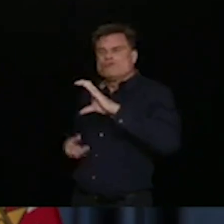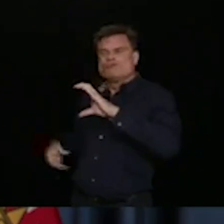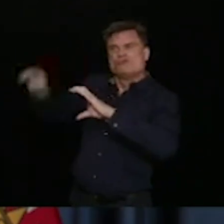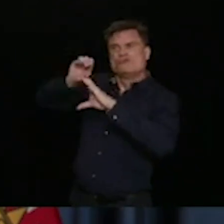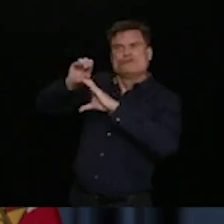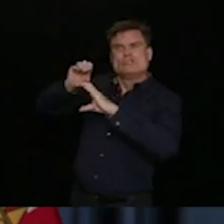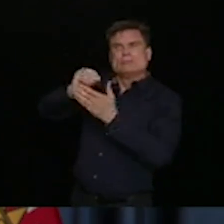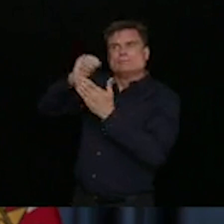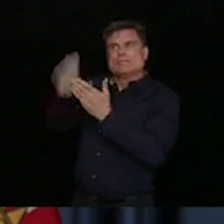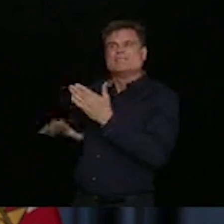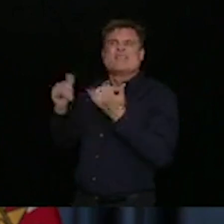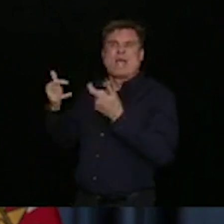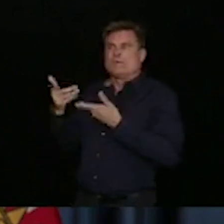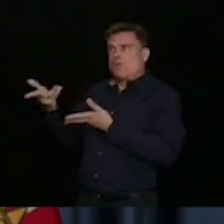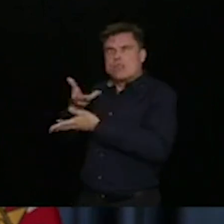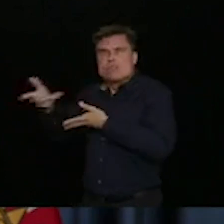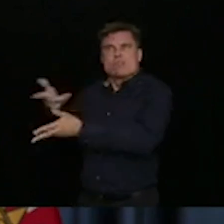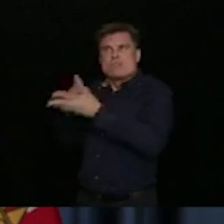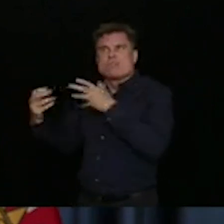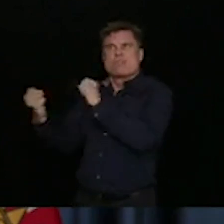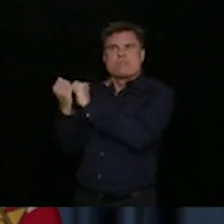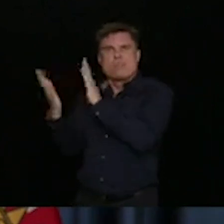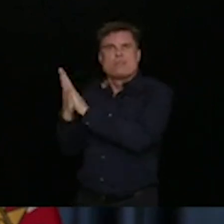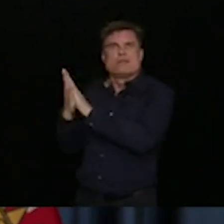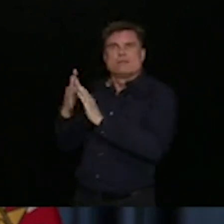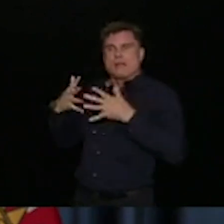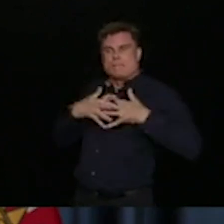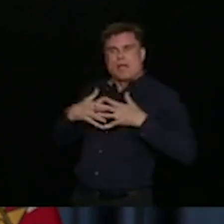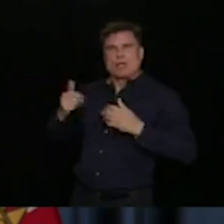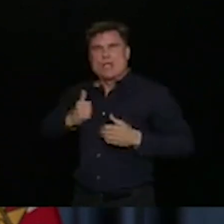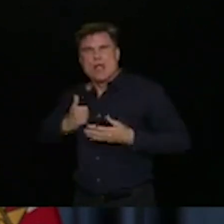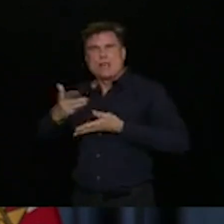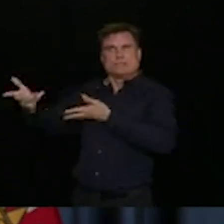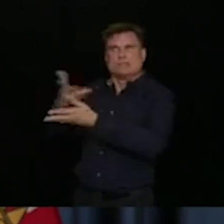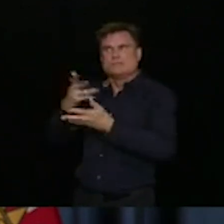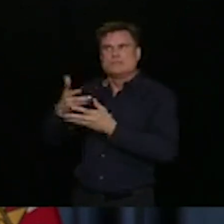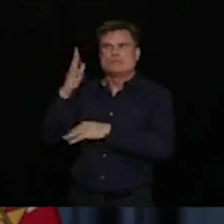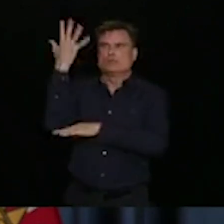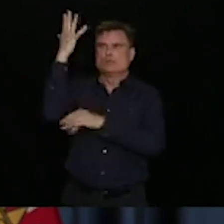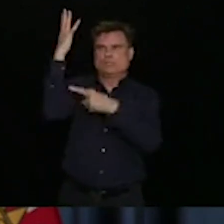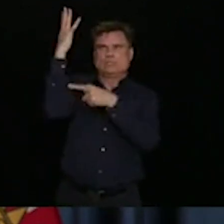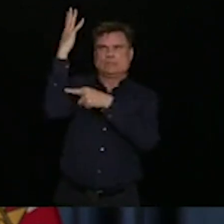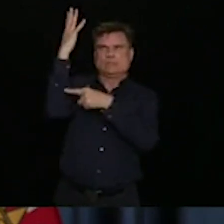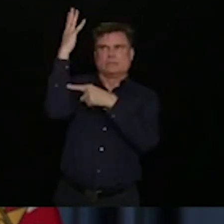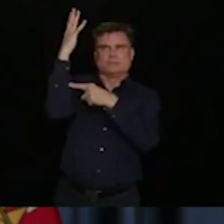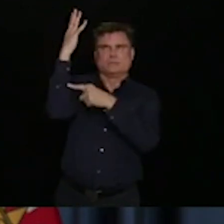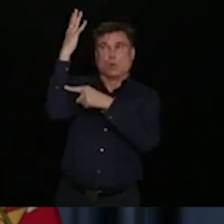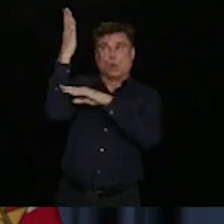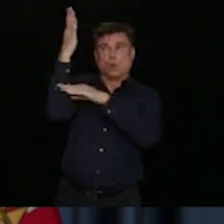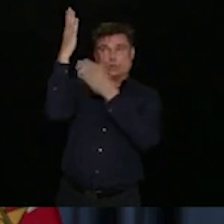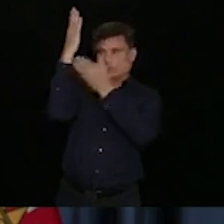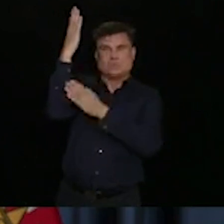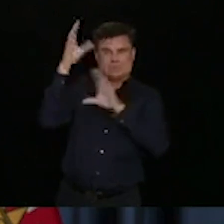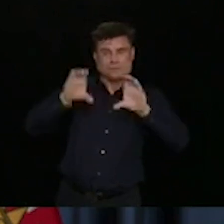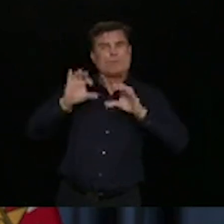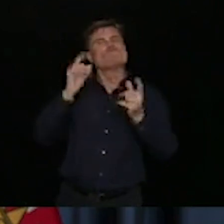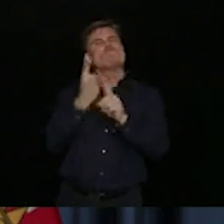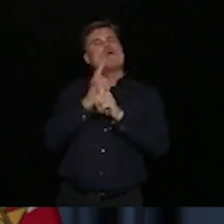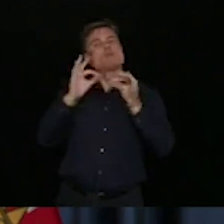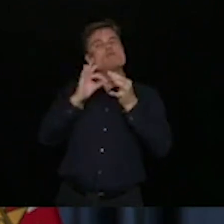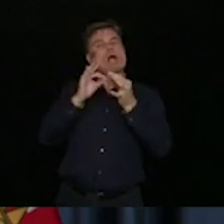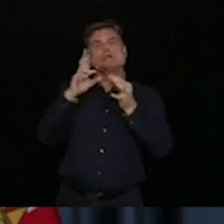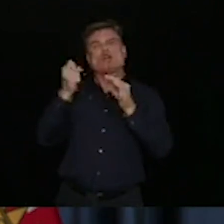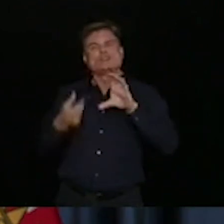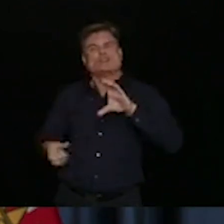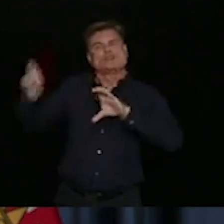war between Canada and the United States at least a dozen times over your career at different points. So this is not new. But